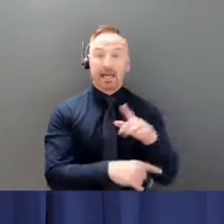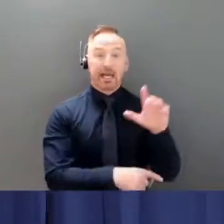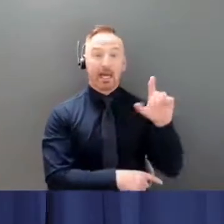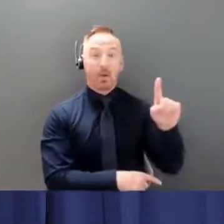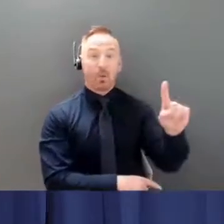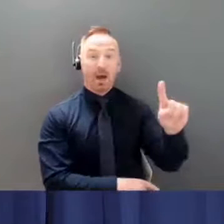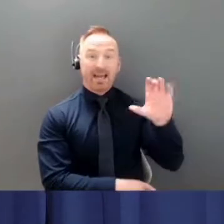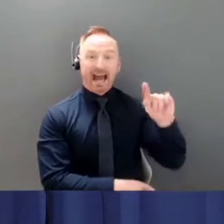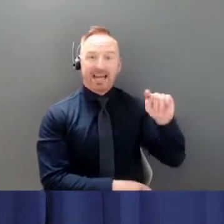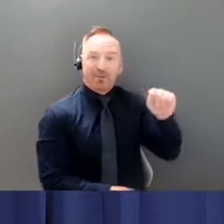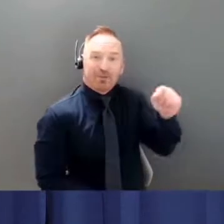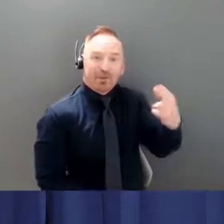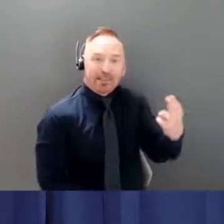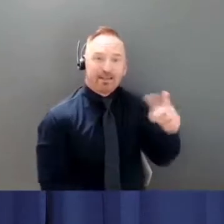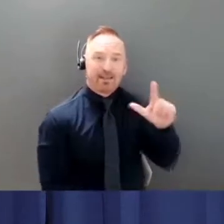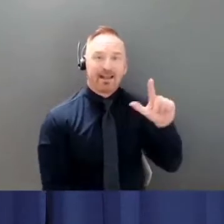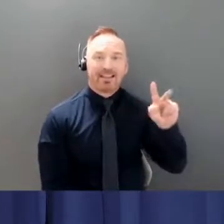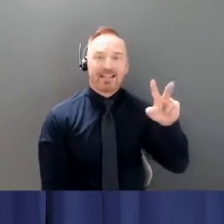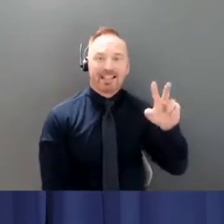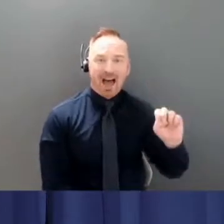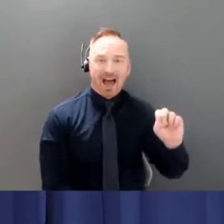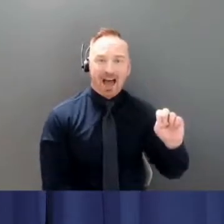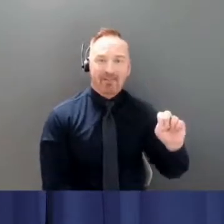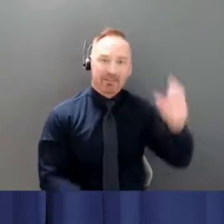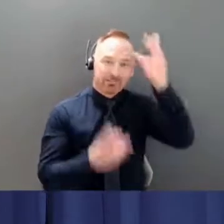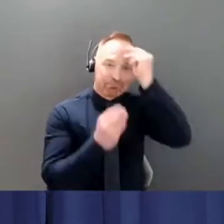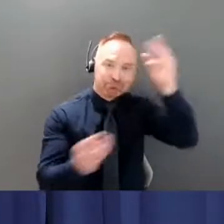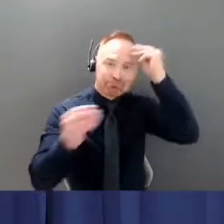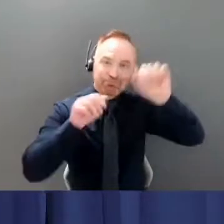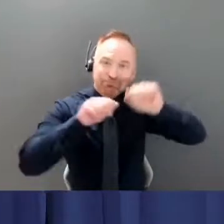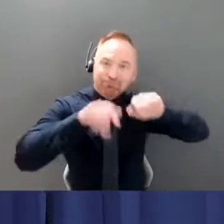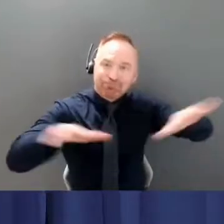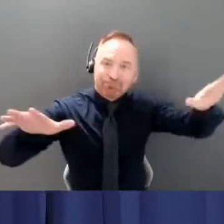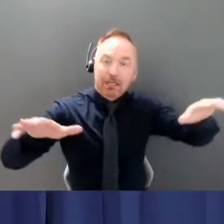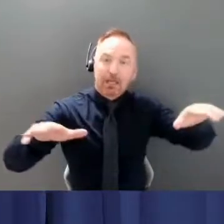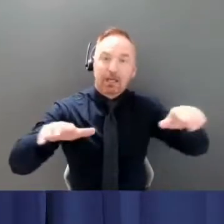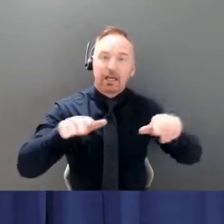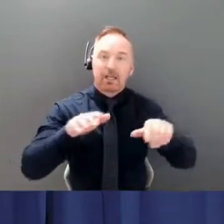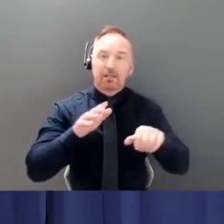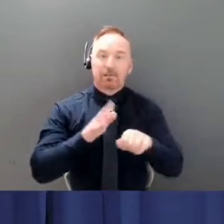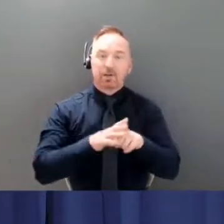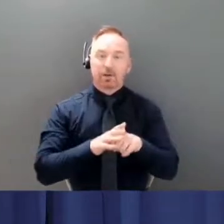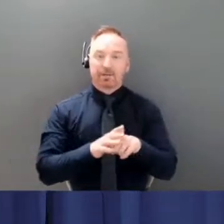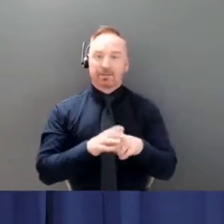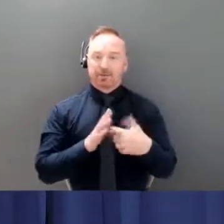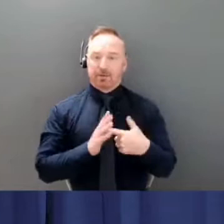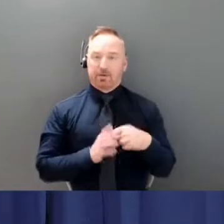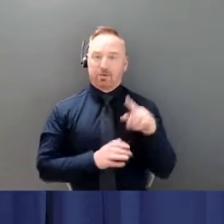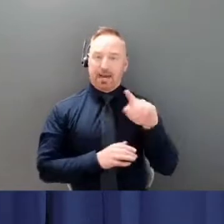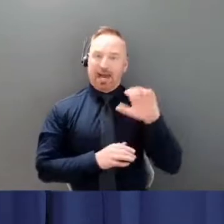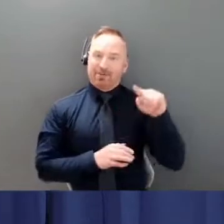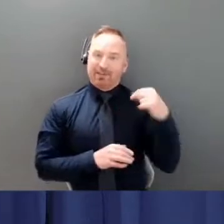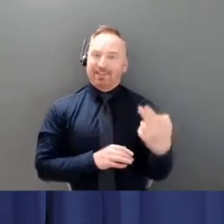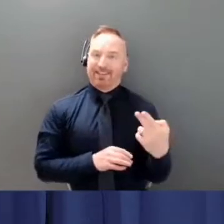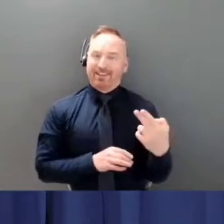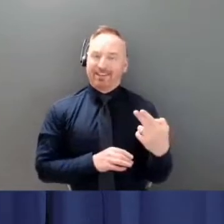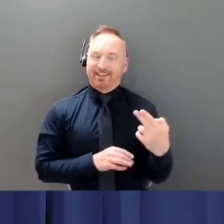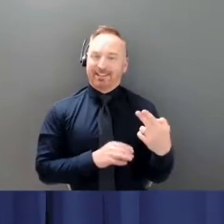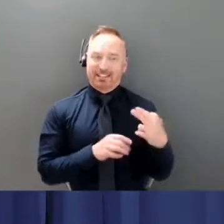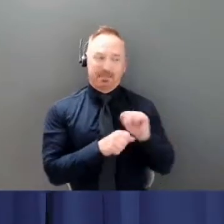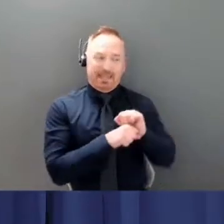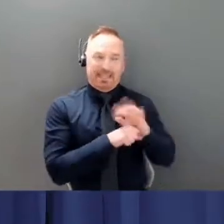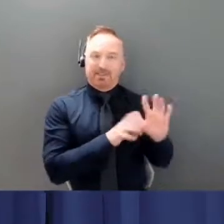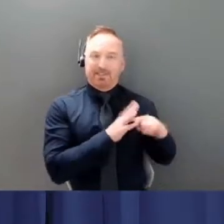these live streams began for the pandemic. And what should have been a celebration of